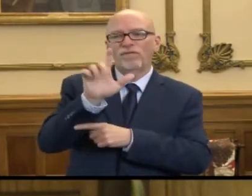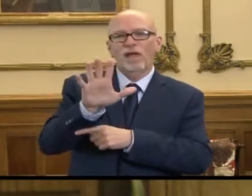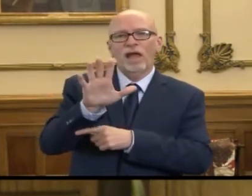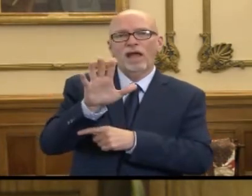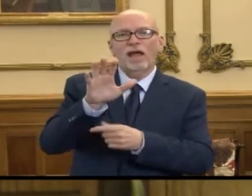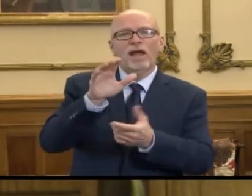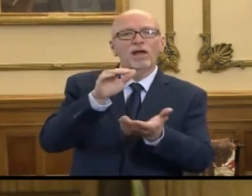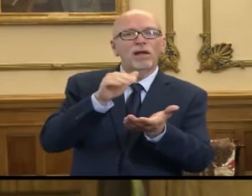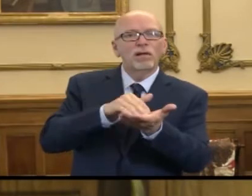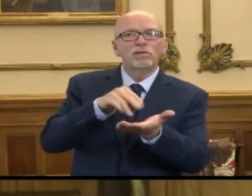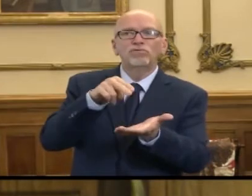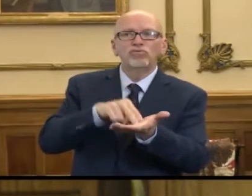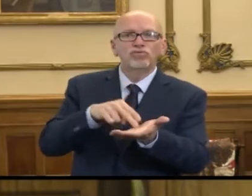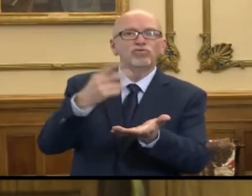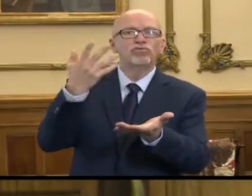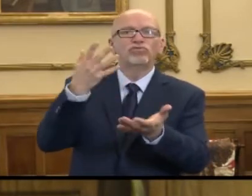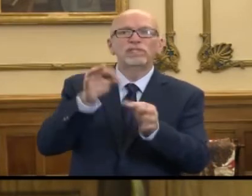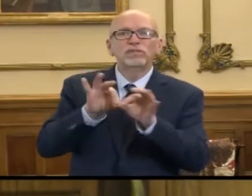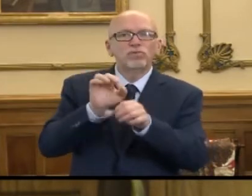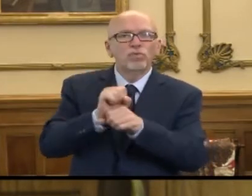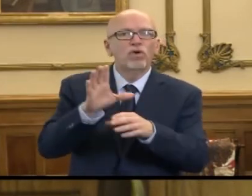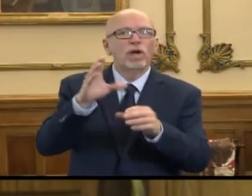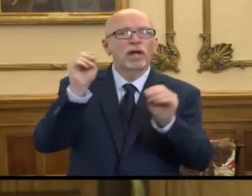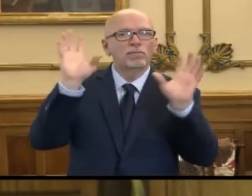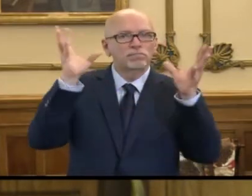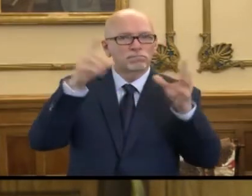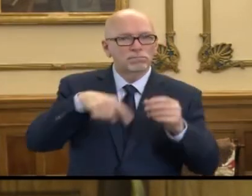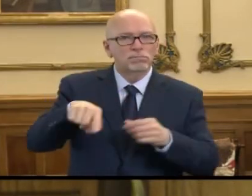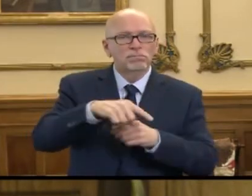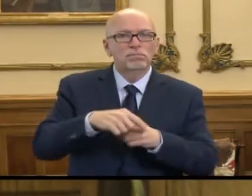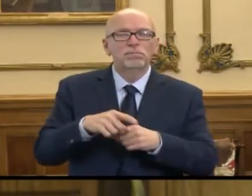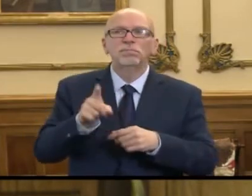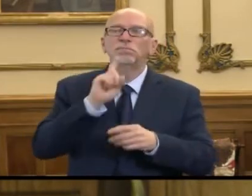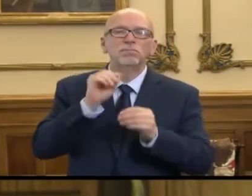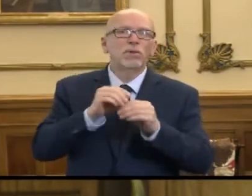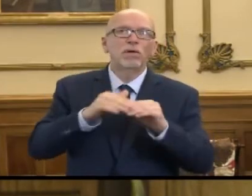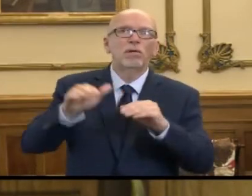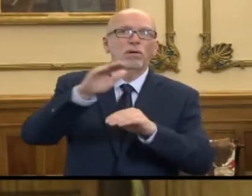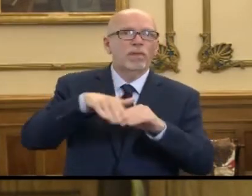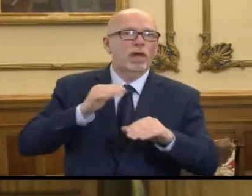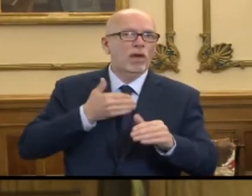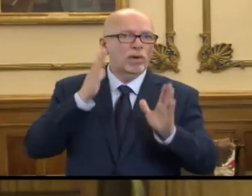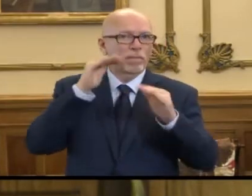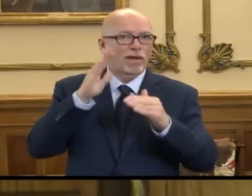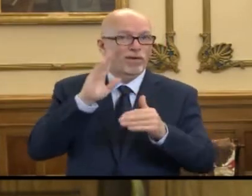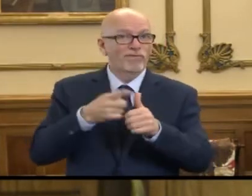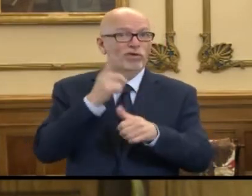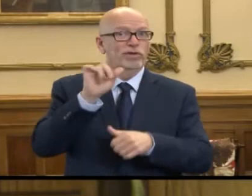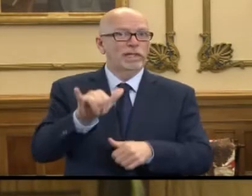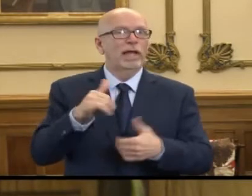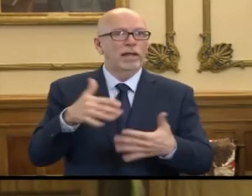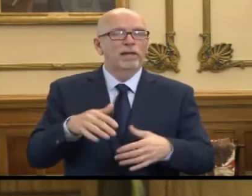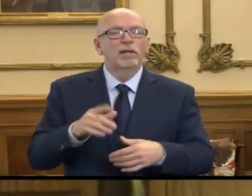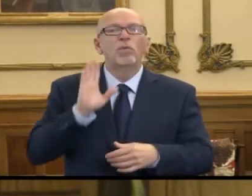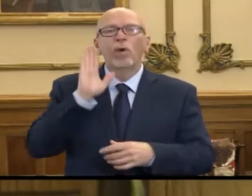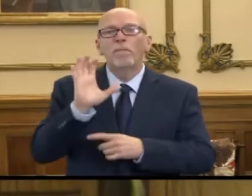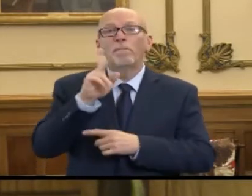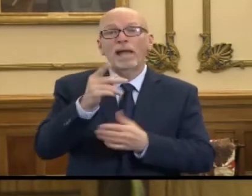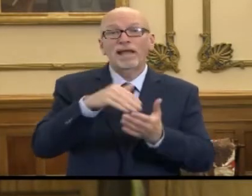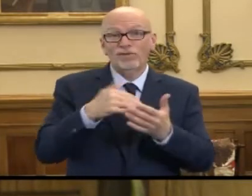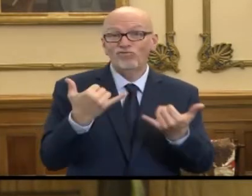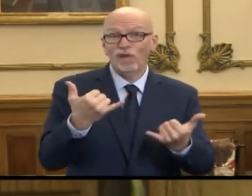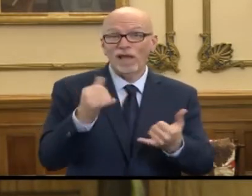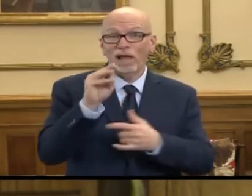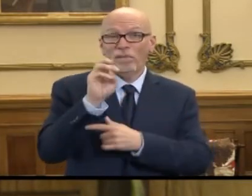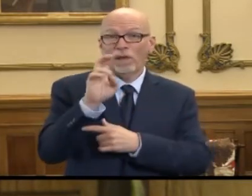workers, first responders, and essential workers, which is far beyond our expectations for that first day. We'll be back in Maryville today,